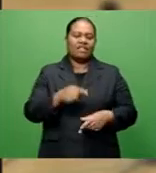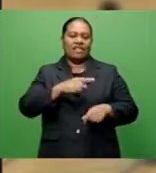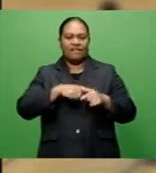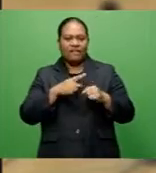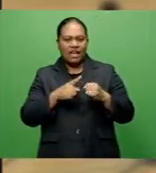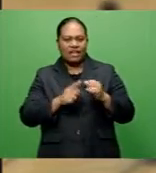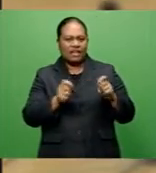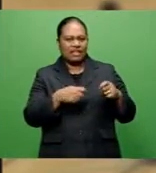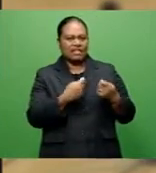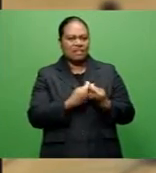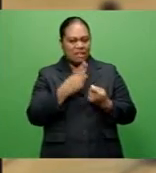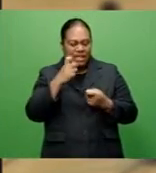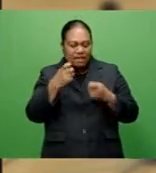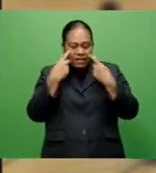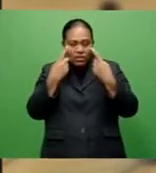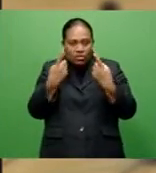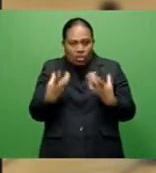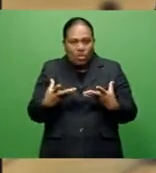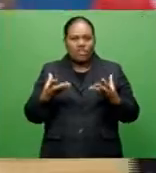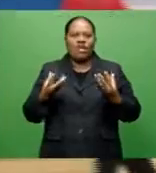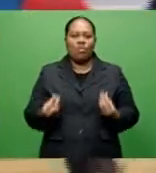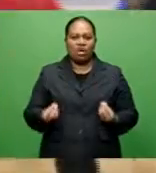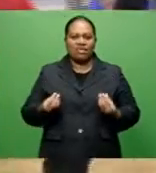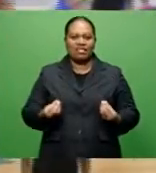selectors. Talia Materkulo reports.